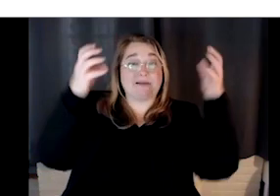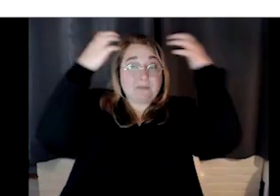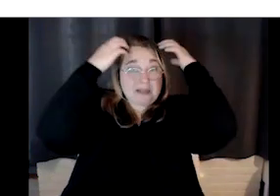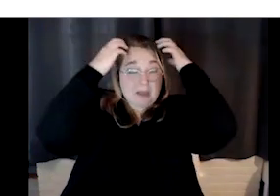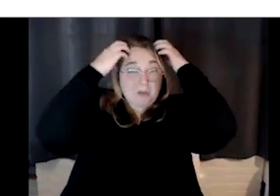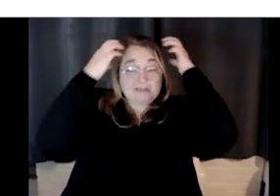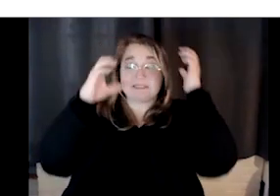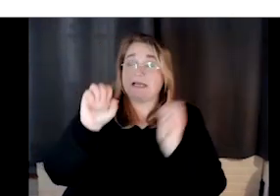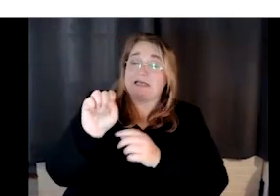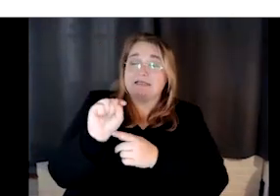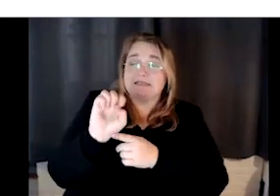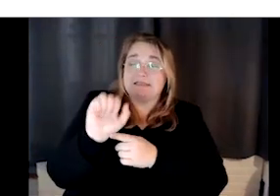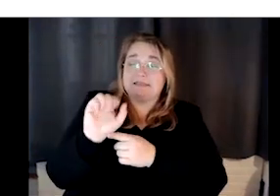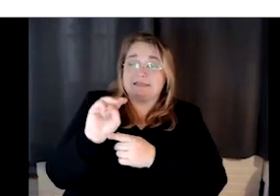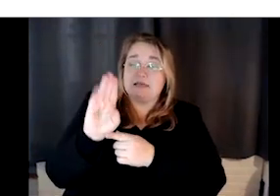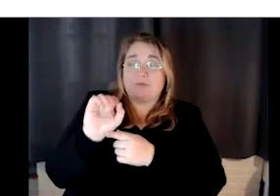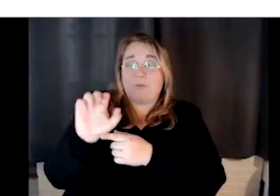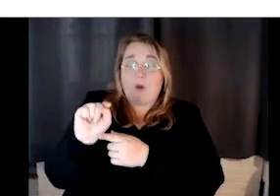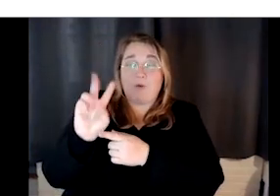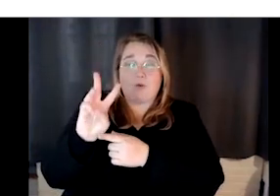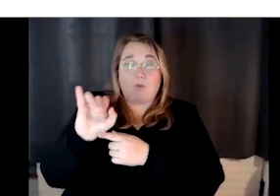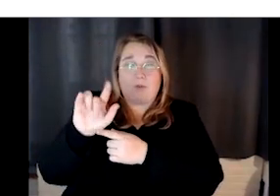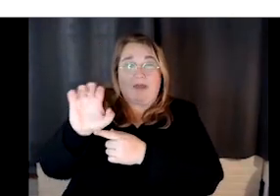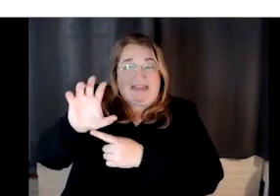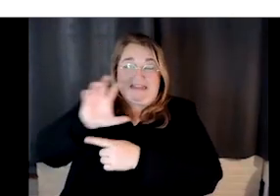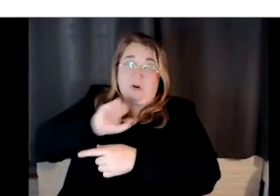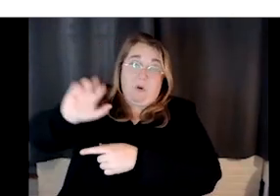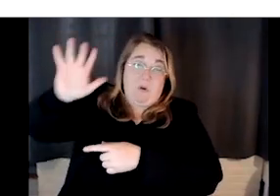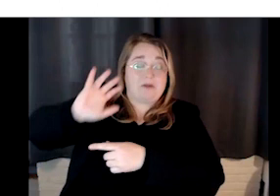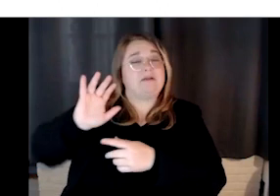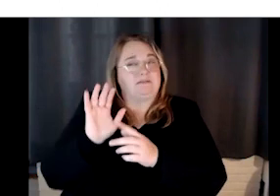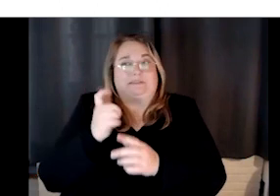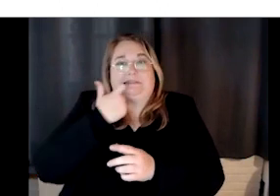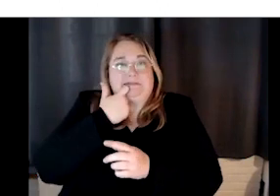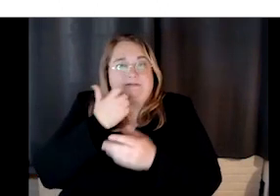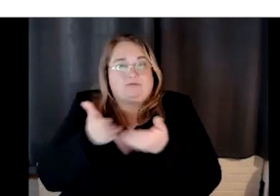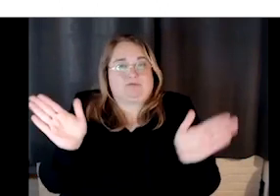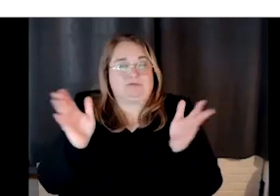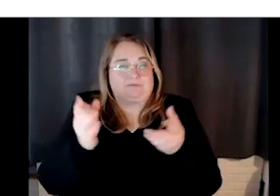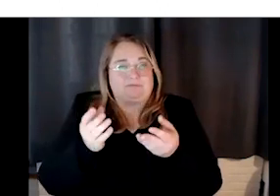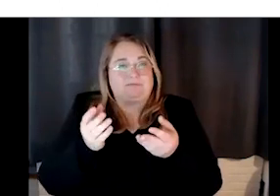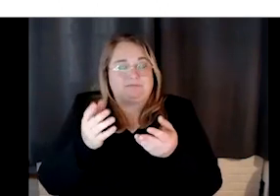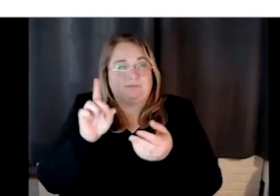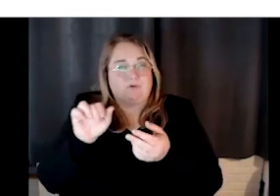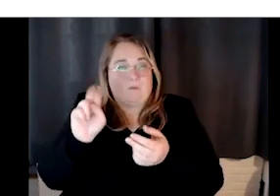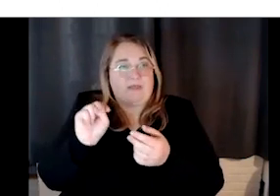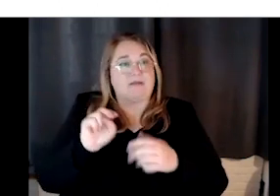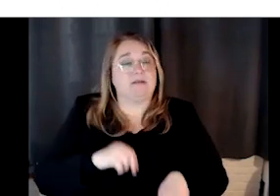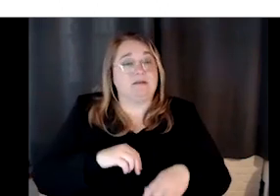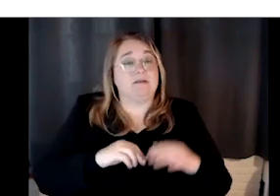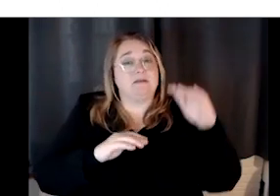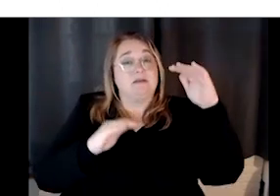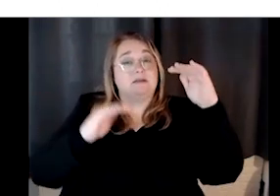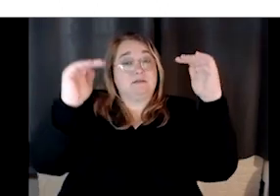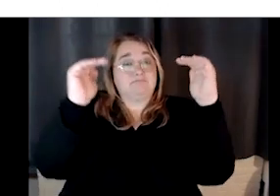you can do whatever you want with him. Um, the CC by is the most open, uh, Creative Commons license. That just means you can use